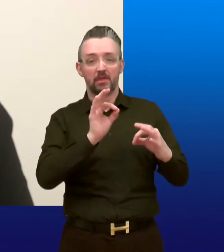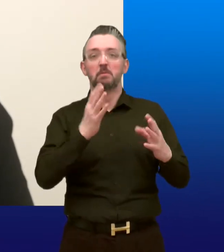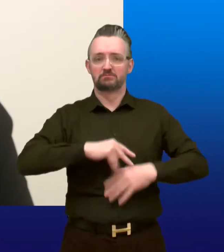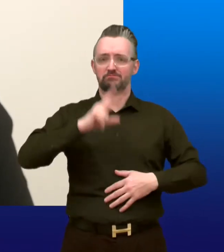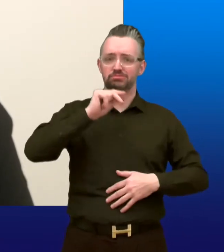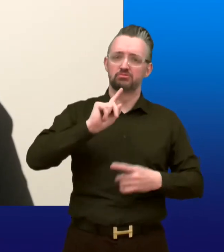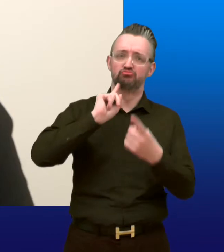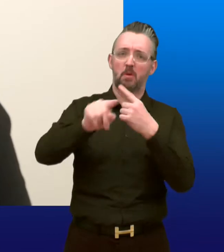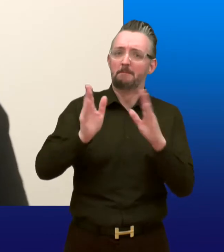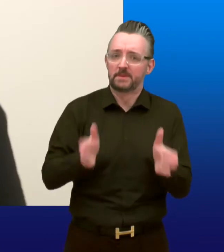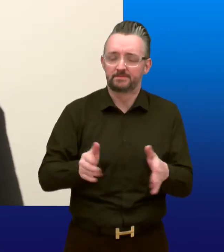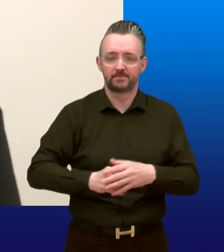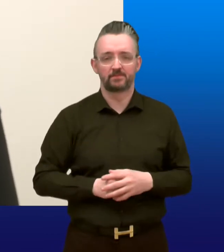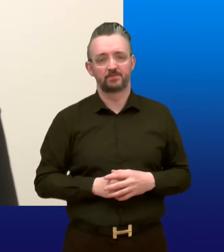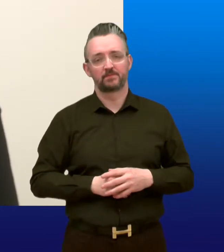delivered.